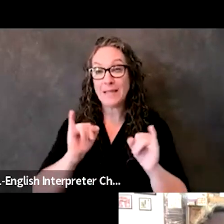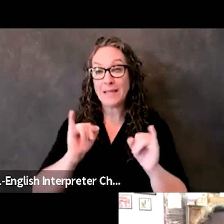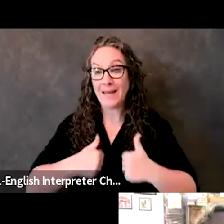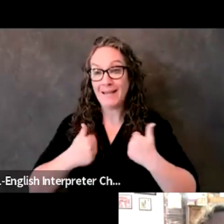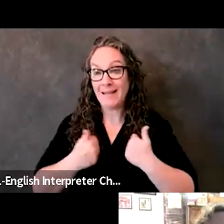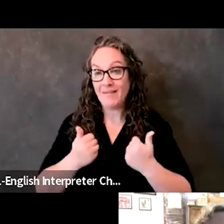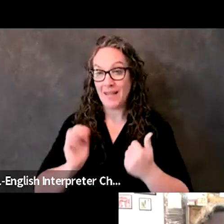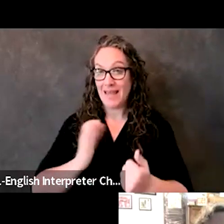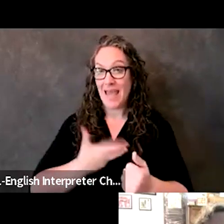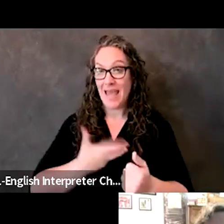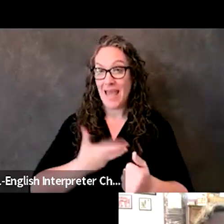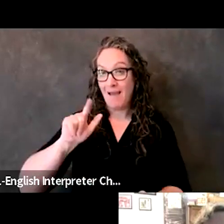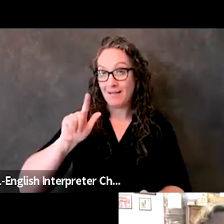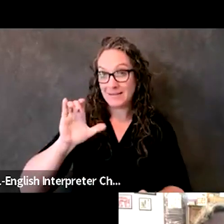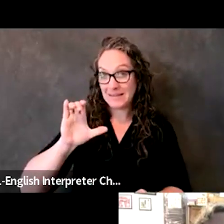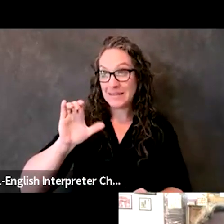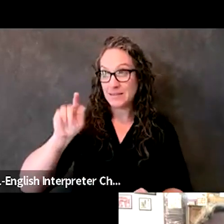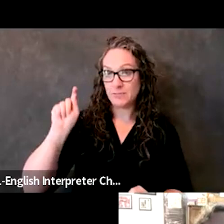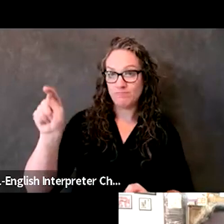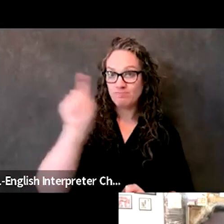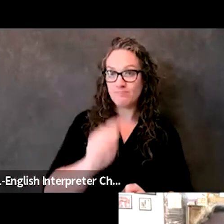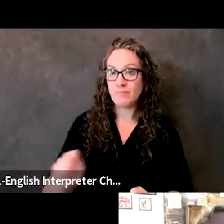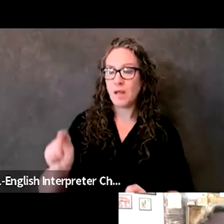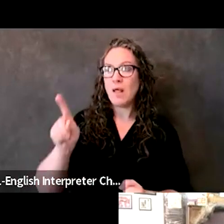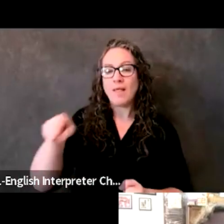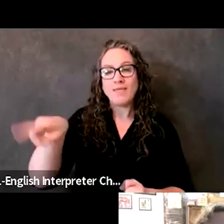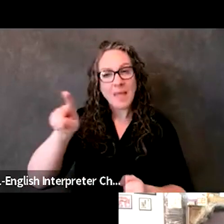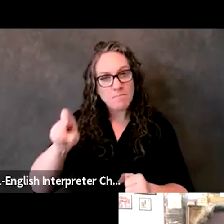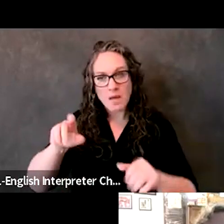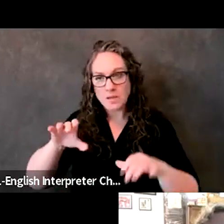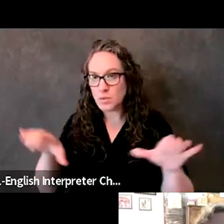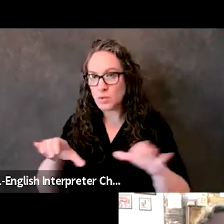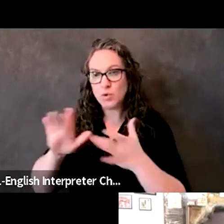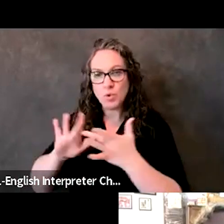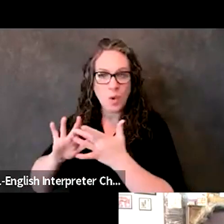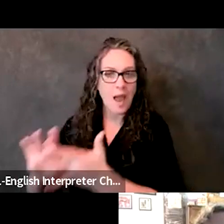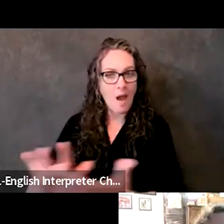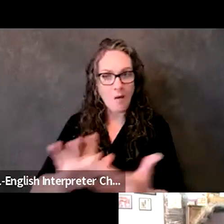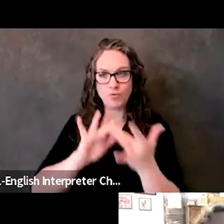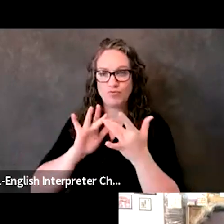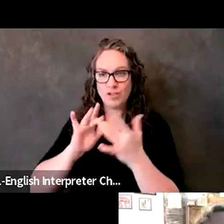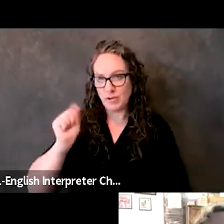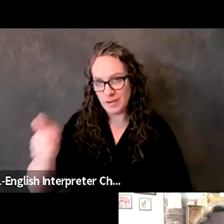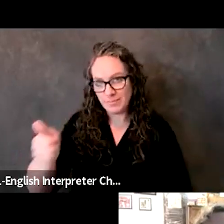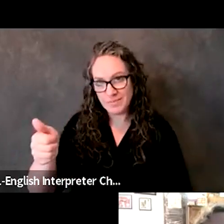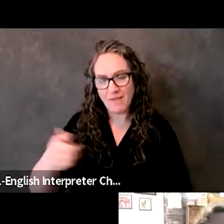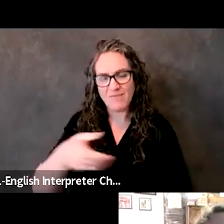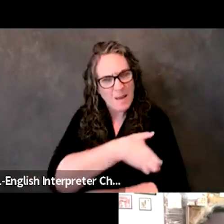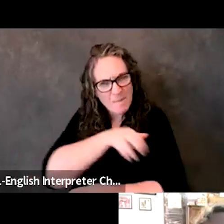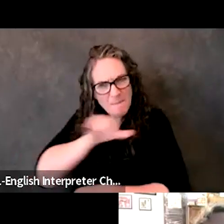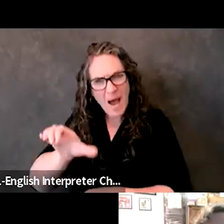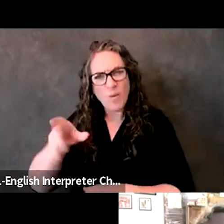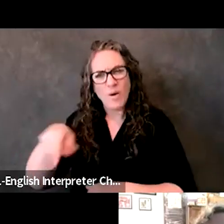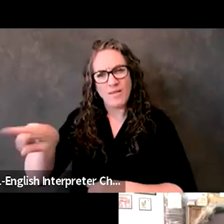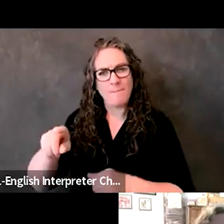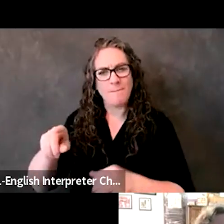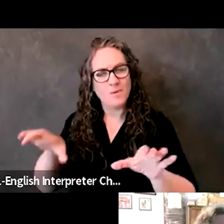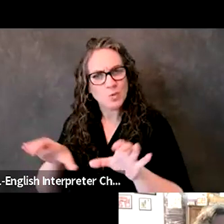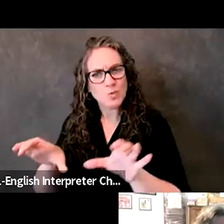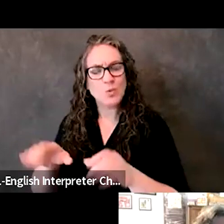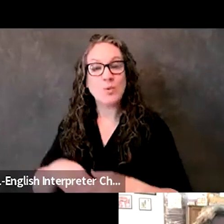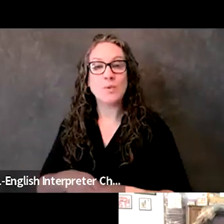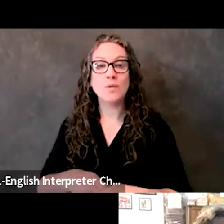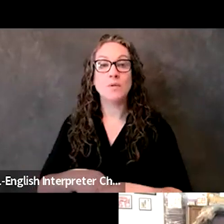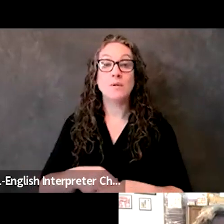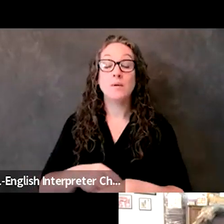uh, and really do that outreach themselves and we were empowering them. Um, I'd also like to really quickly highlight, you know, we have